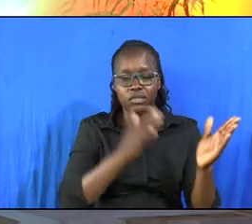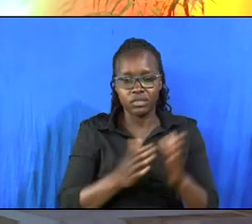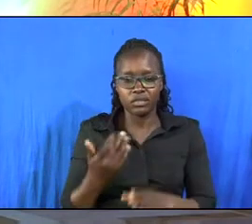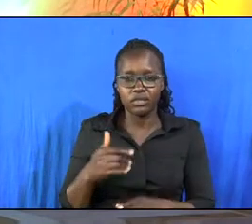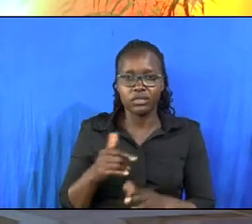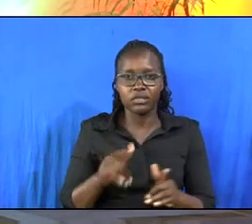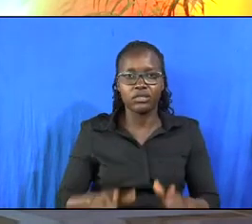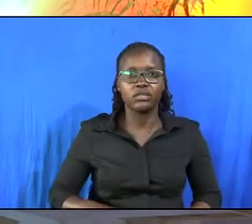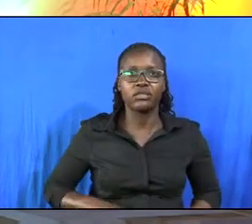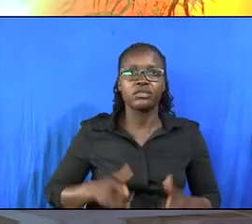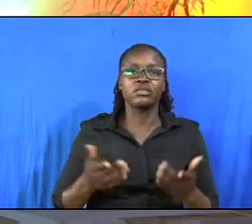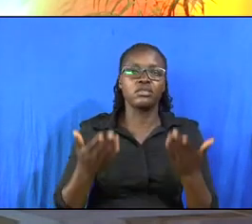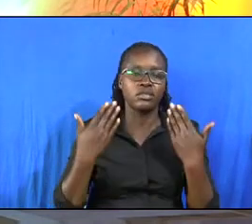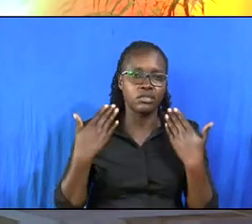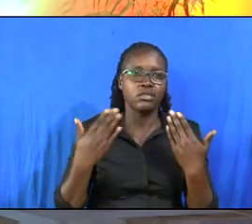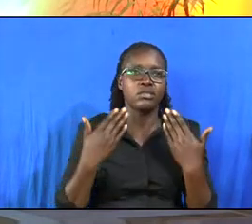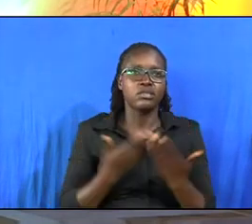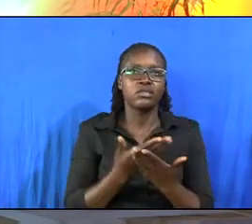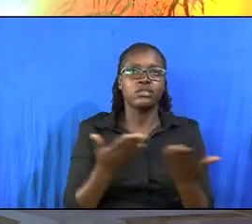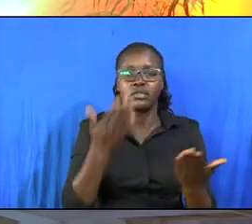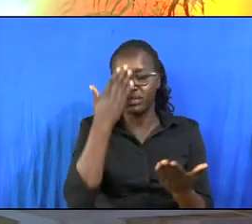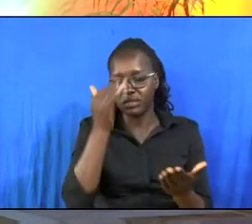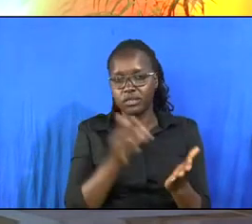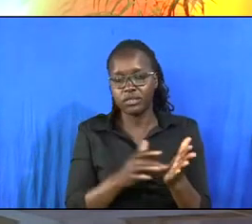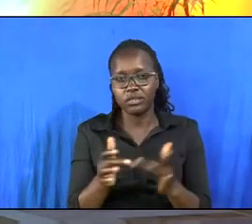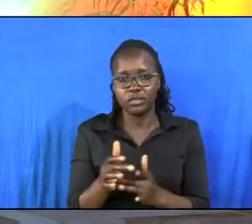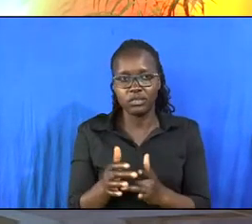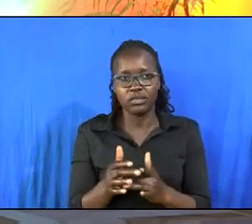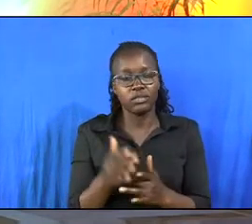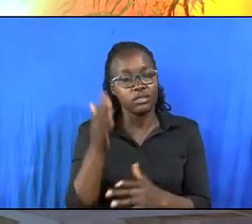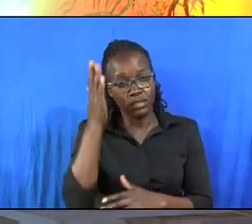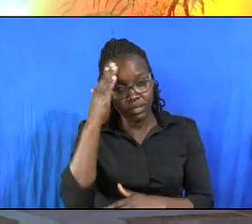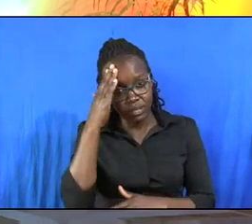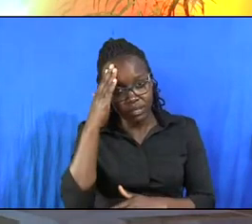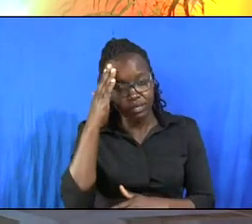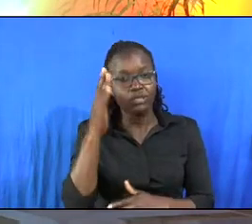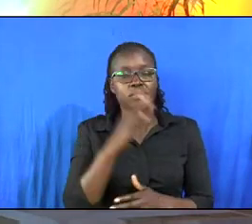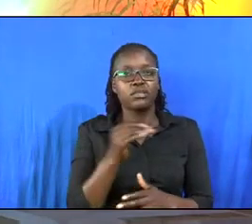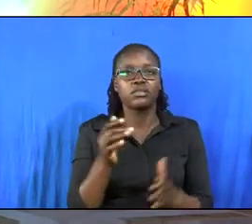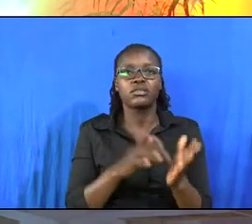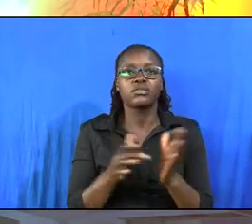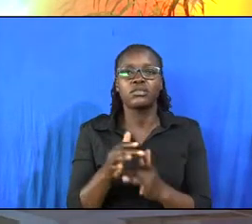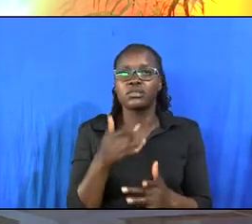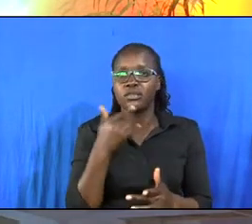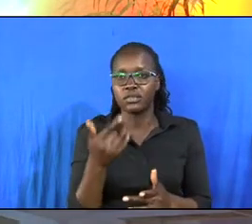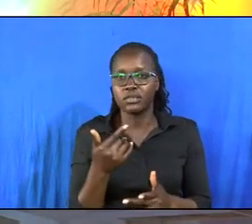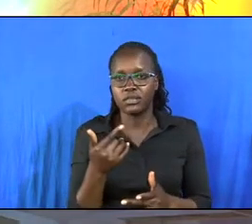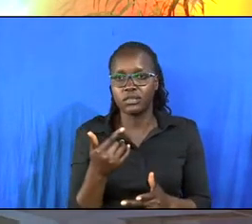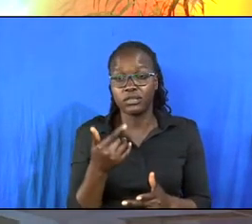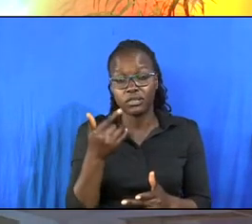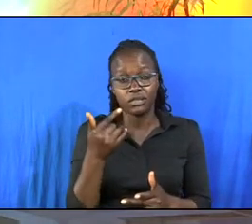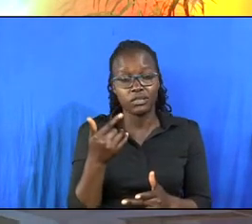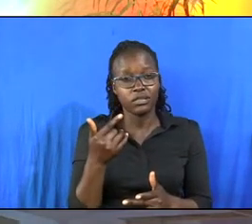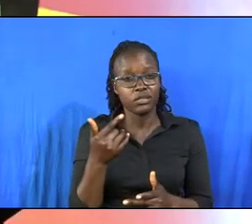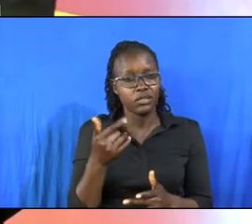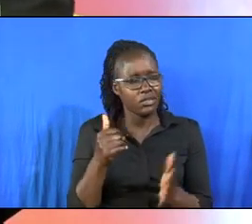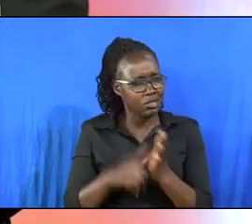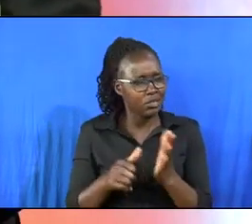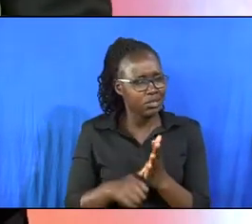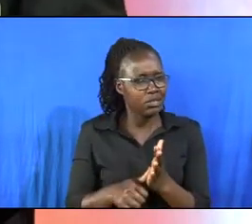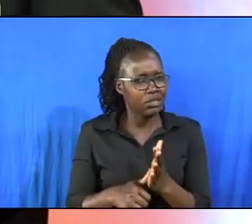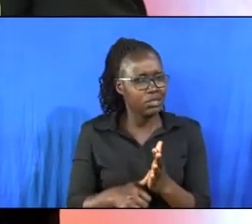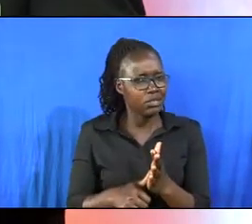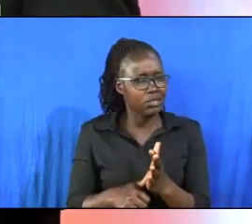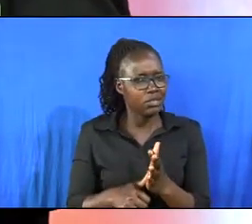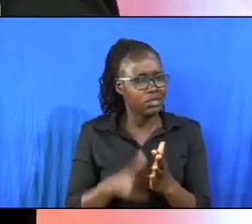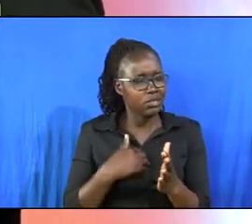us to live with him forever. This is why Jesus knew and Jesus said, Jesus knew the troubles that